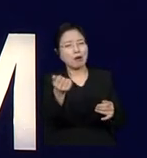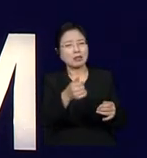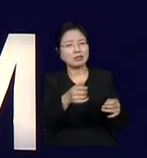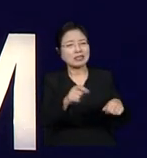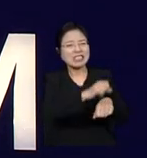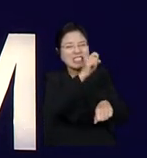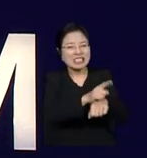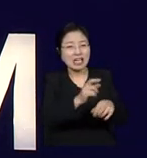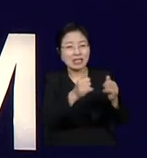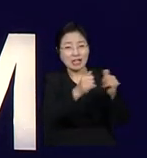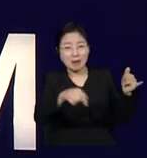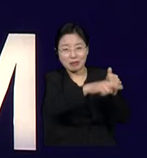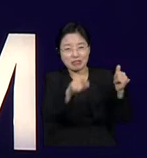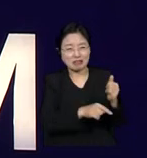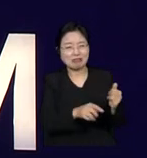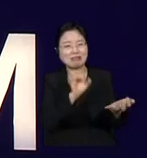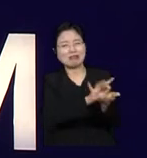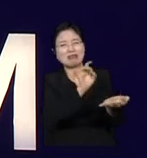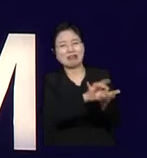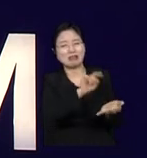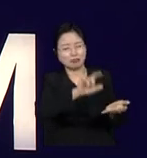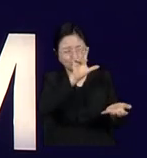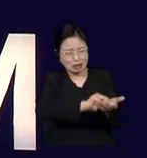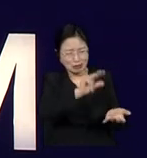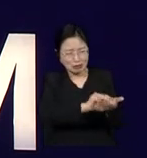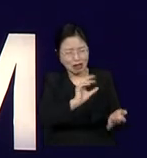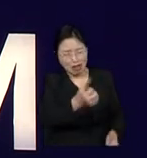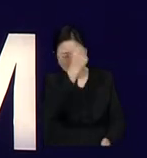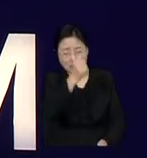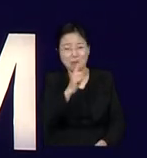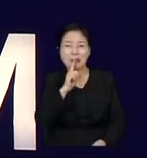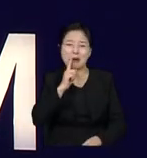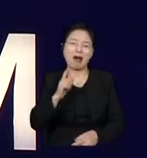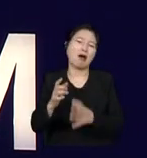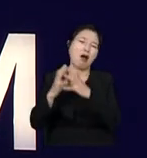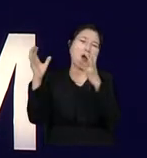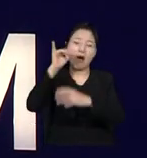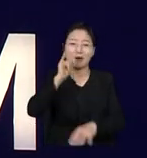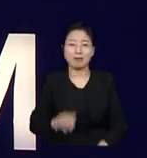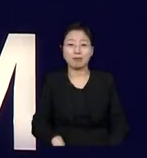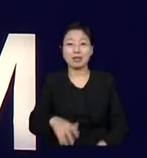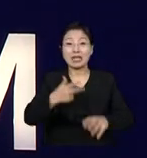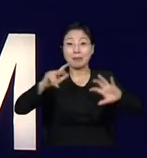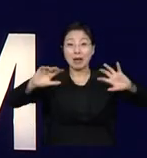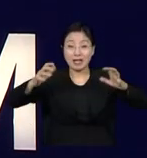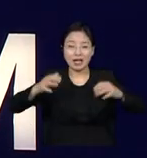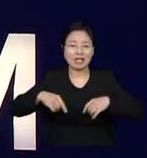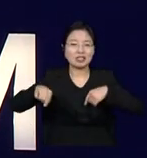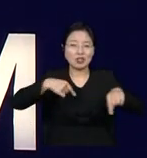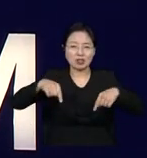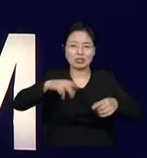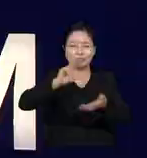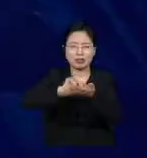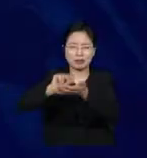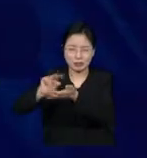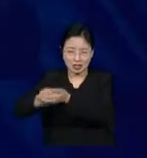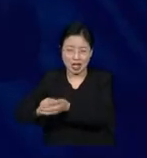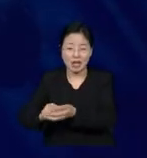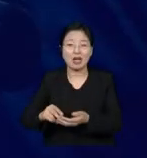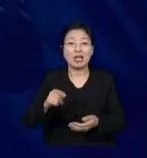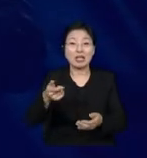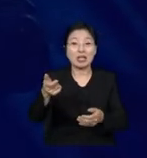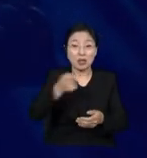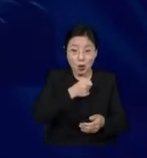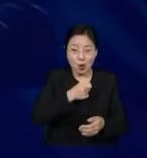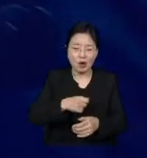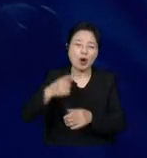that for a long time, our politicians have blamed foreigners for mailing challenges, and they are sort of the reason for the rising crime rates. They are